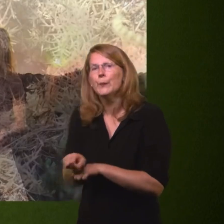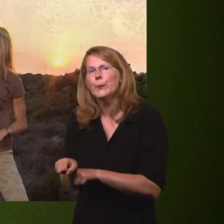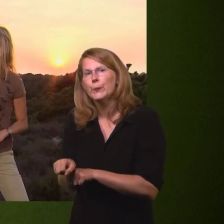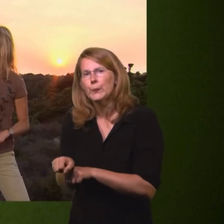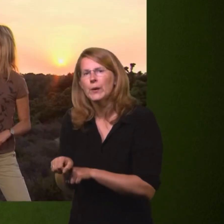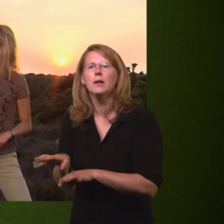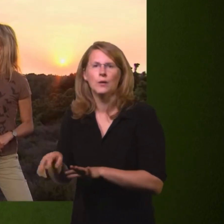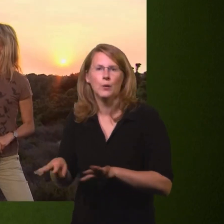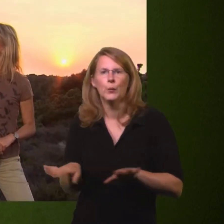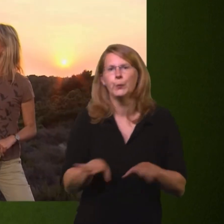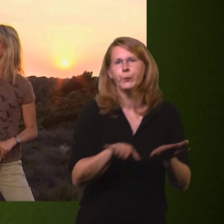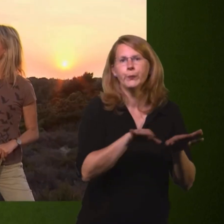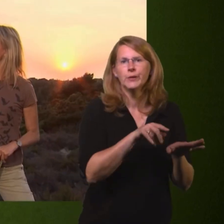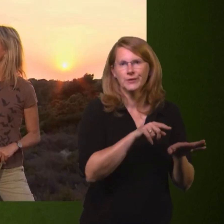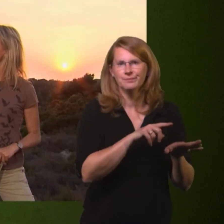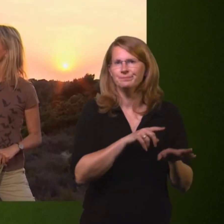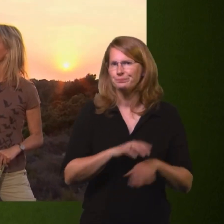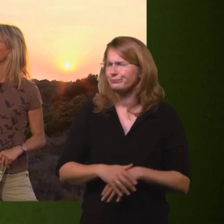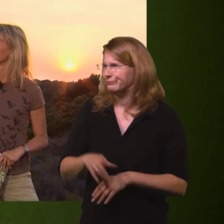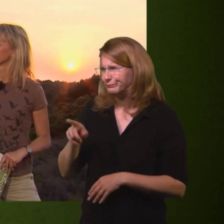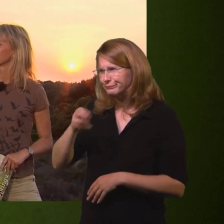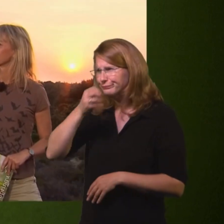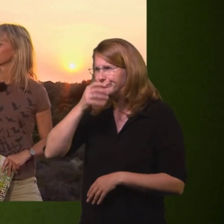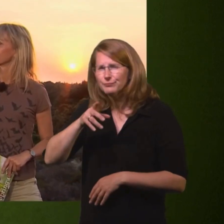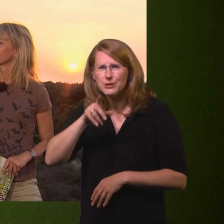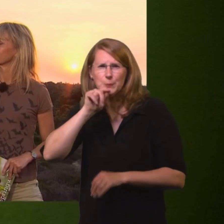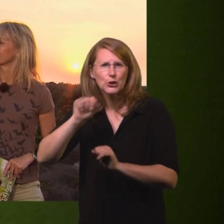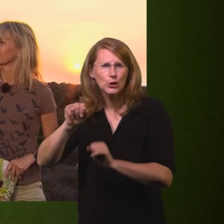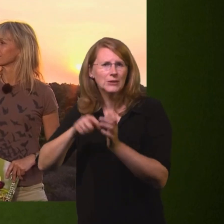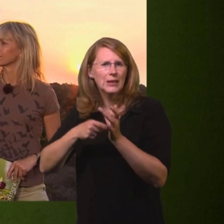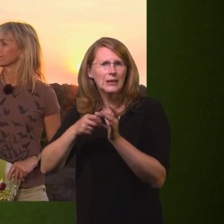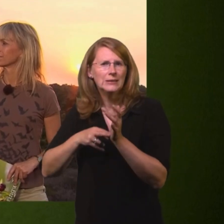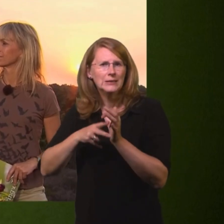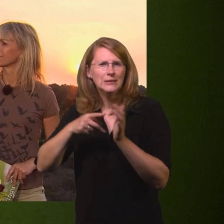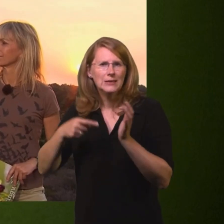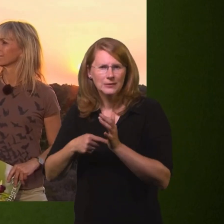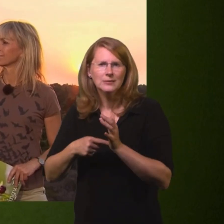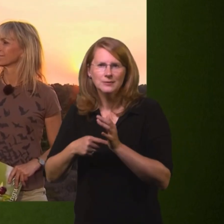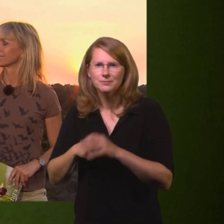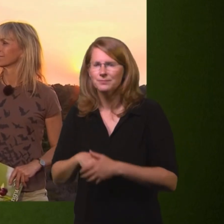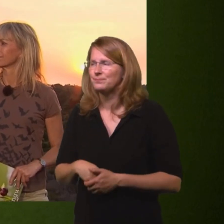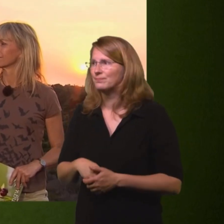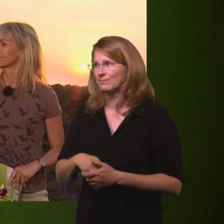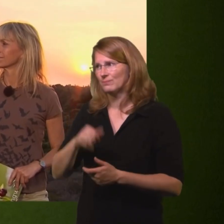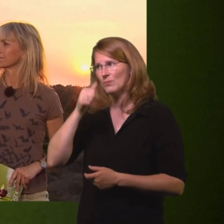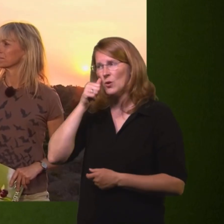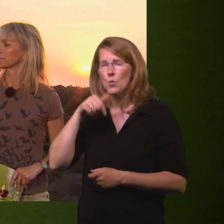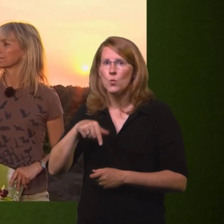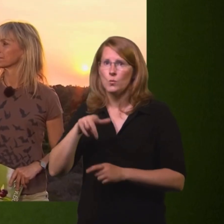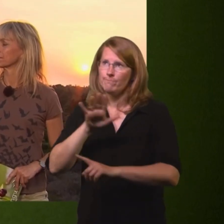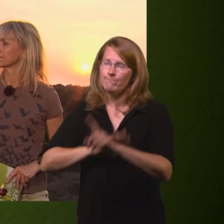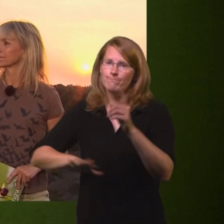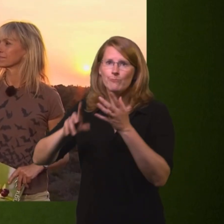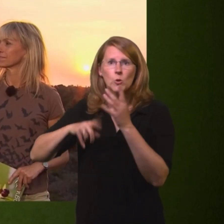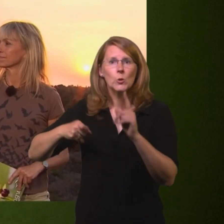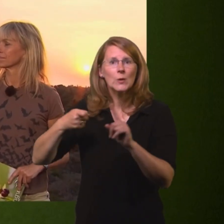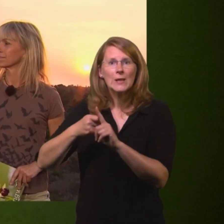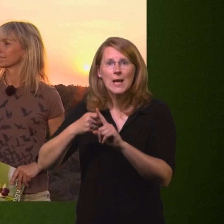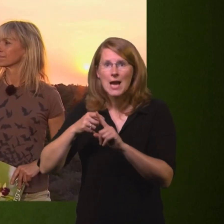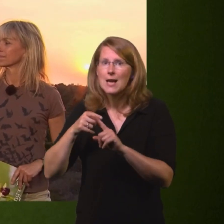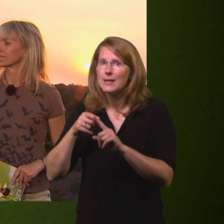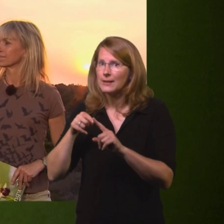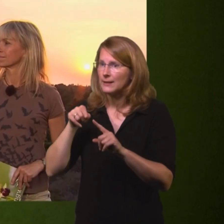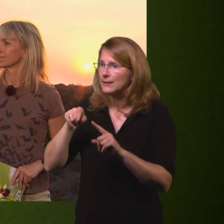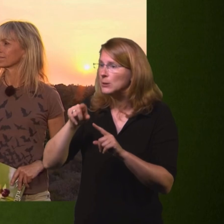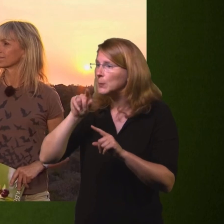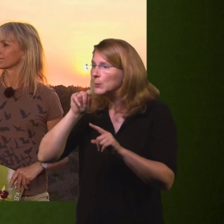birds of linnet, a species that's gone through a series of step declines in the UK. Seems to have stabilised a little bit at the moment, but we don't see as many of them as we